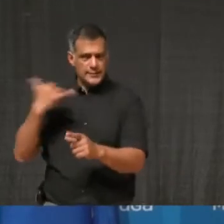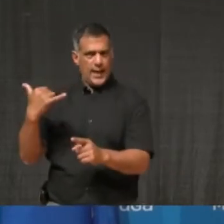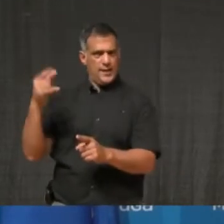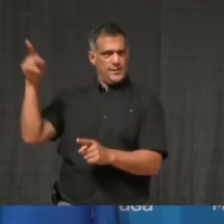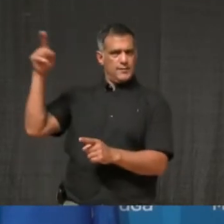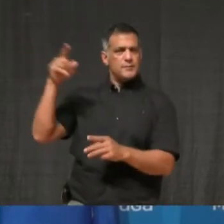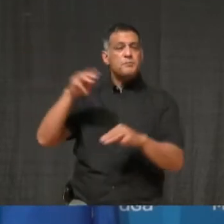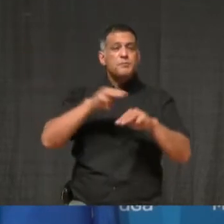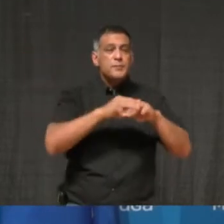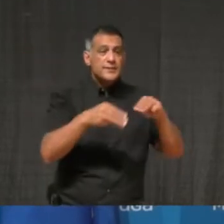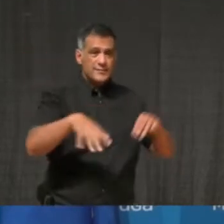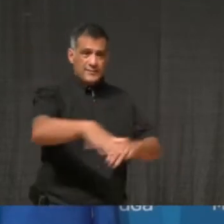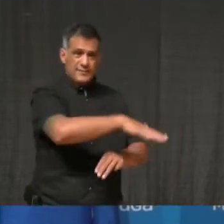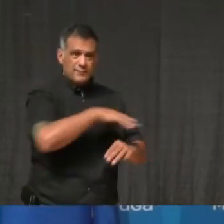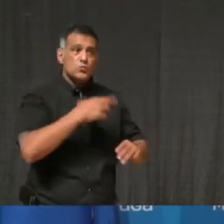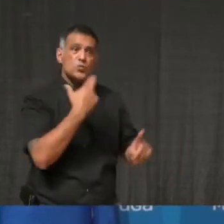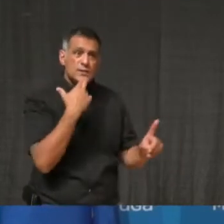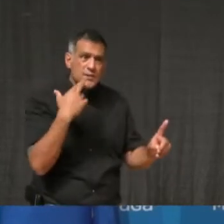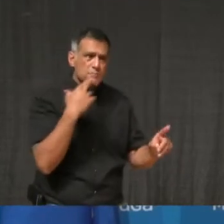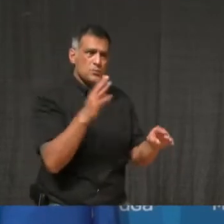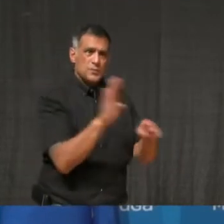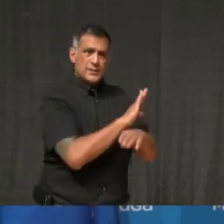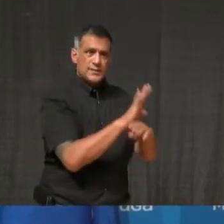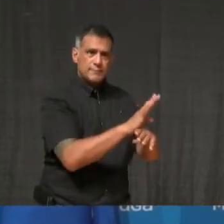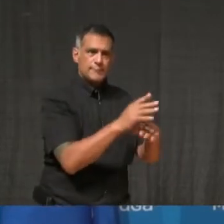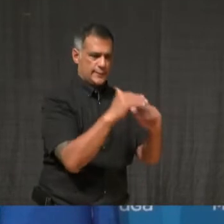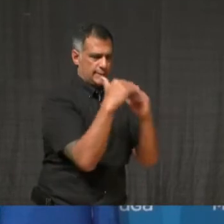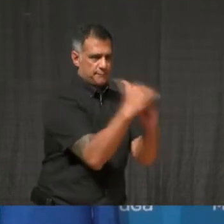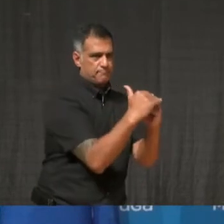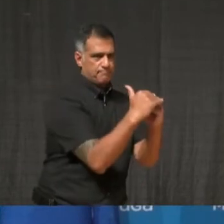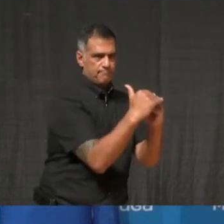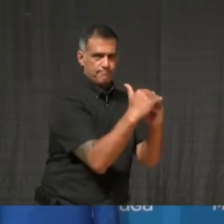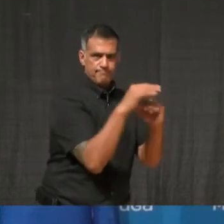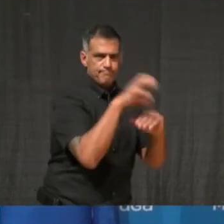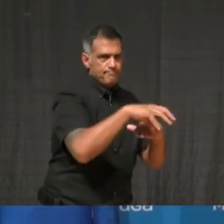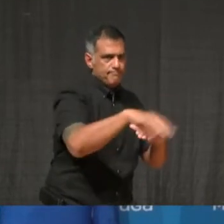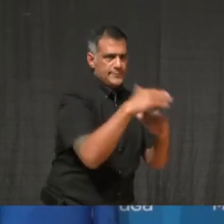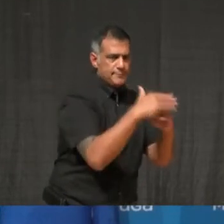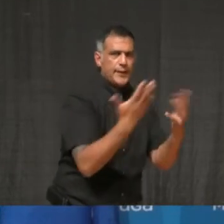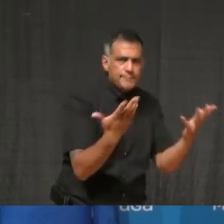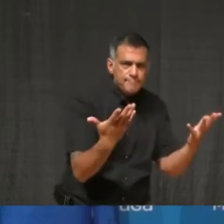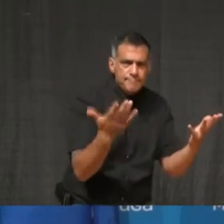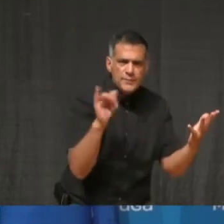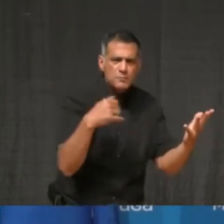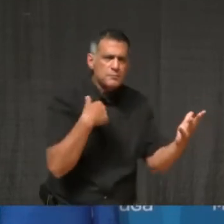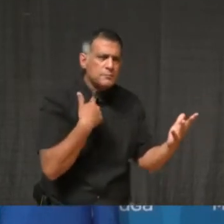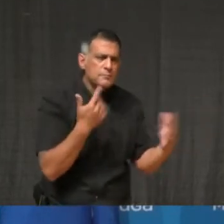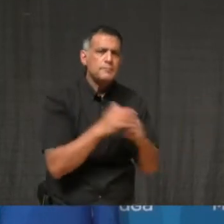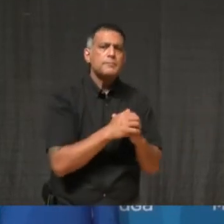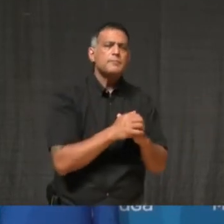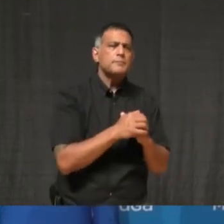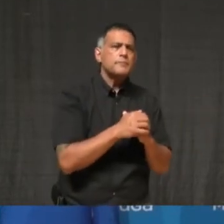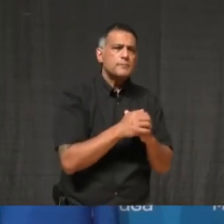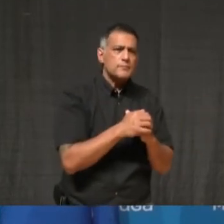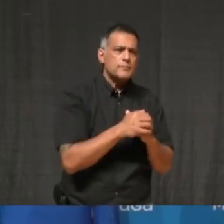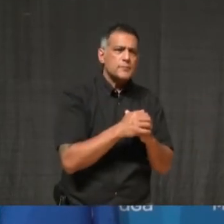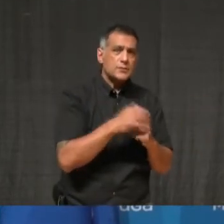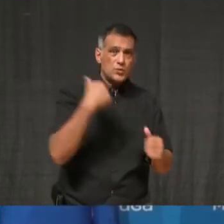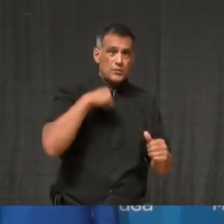Mississauga restaurants and businesses being restricted while having less cases